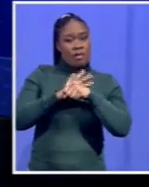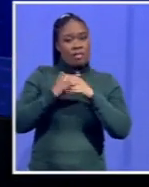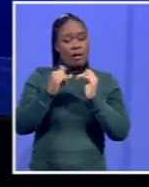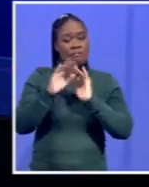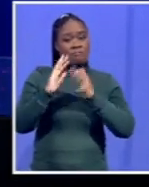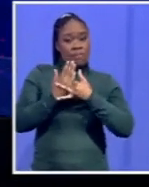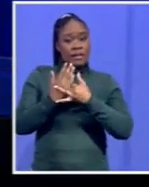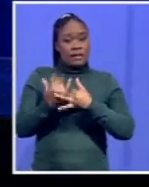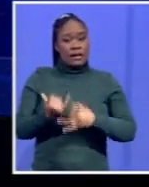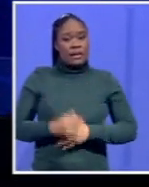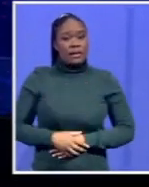We'll be back in a moment.